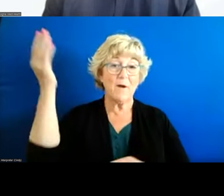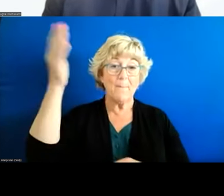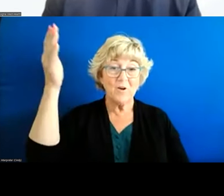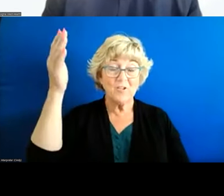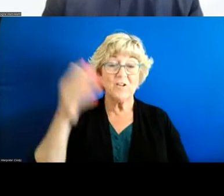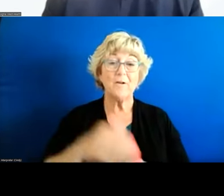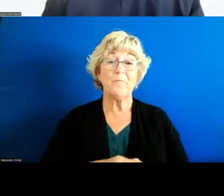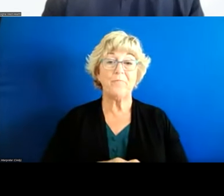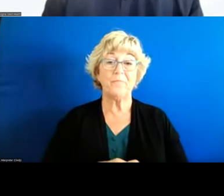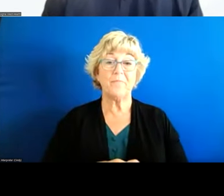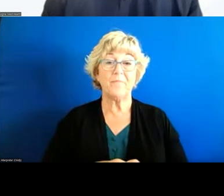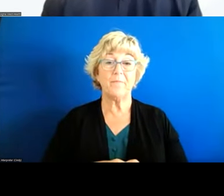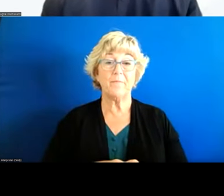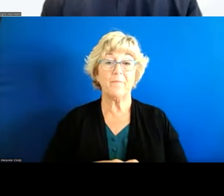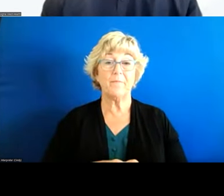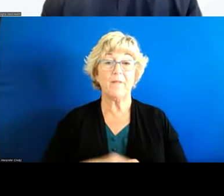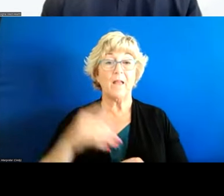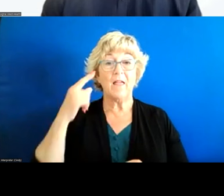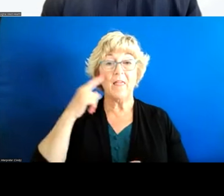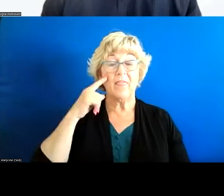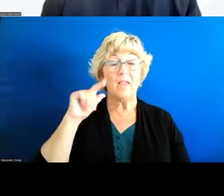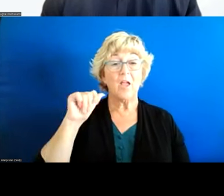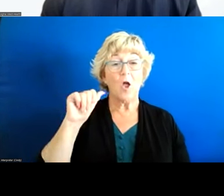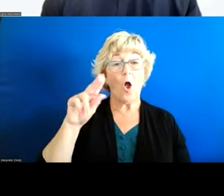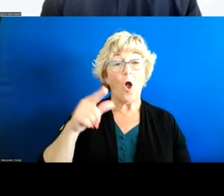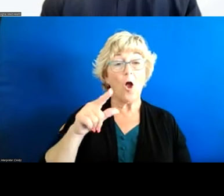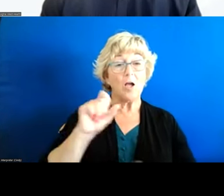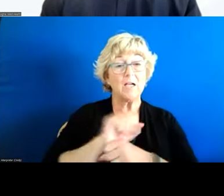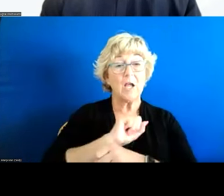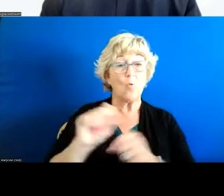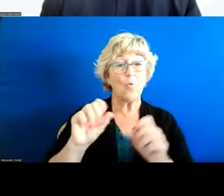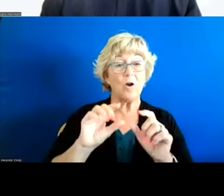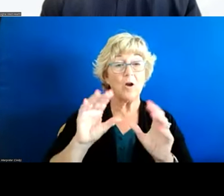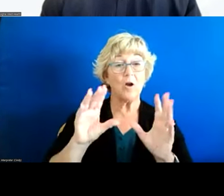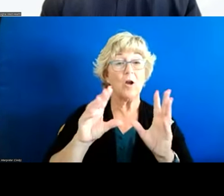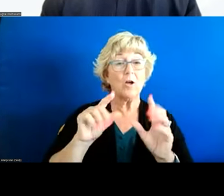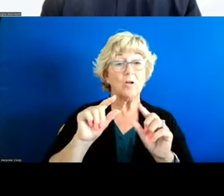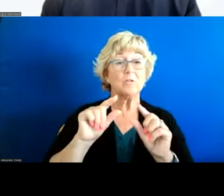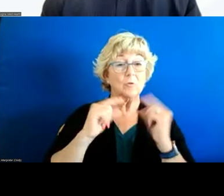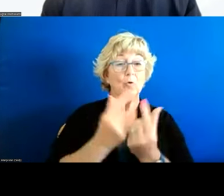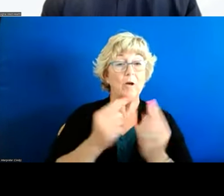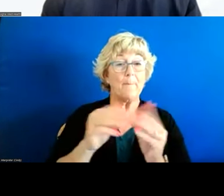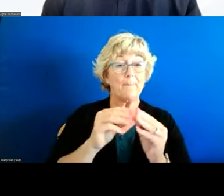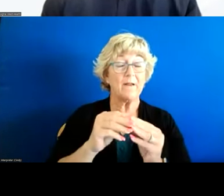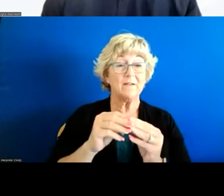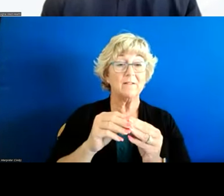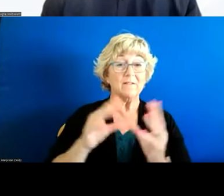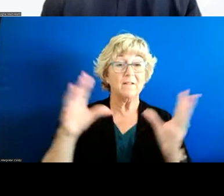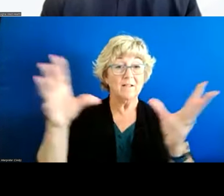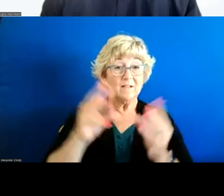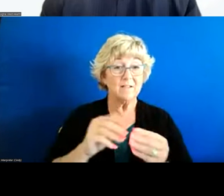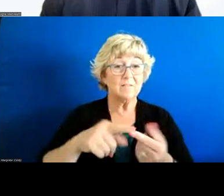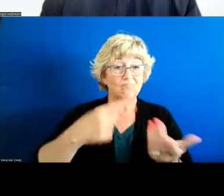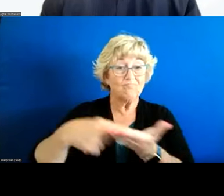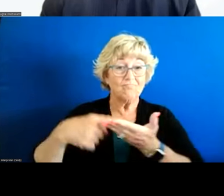what i think we can do at the august work group meeting for everybody who can attend is kind of continue to take what we've learned and discussed today